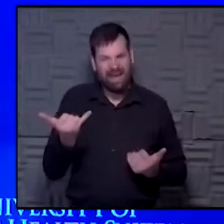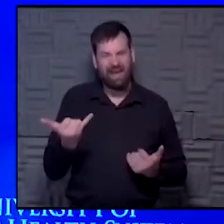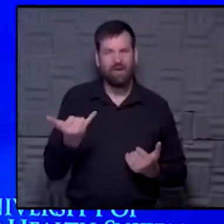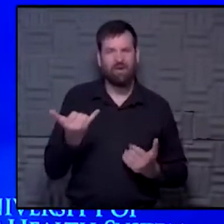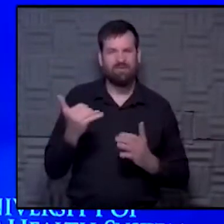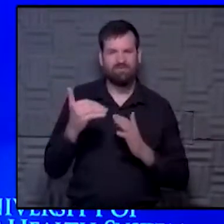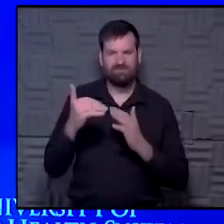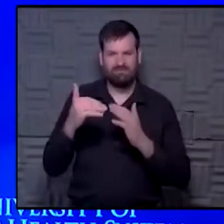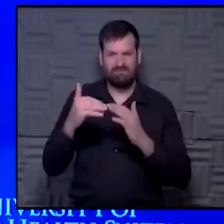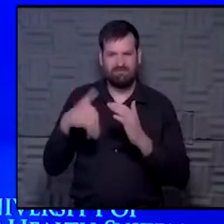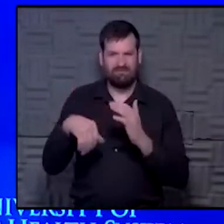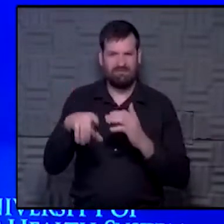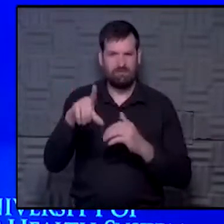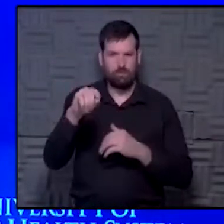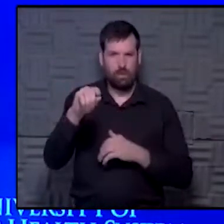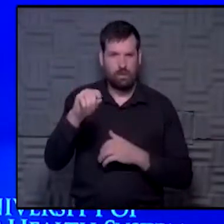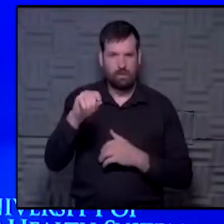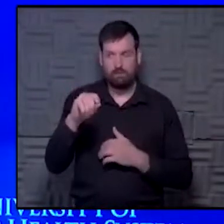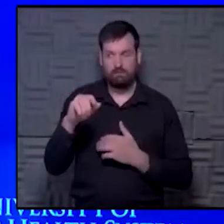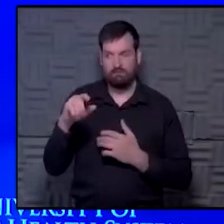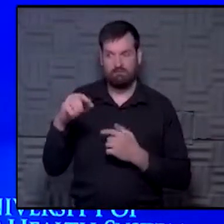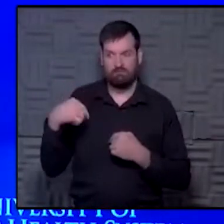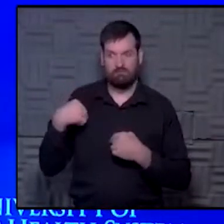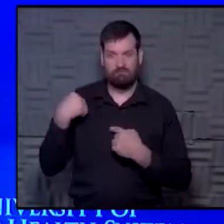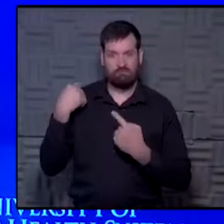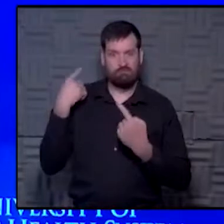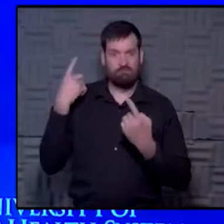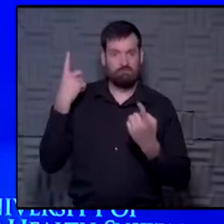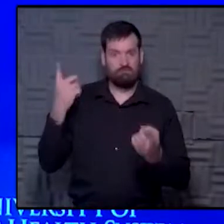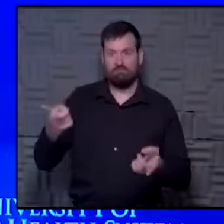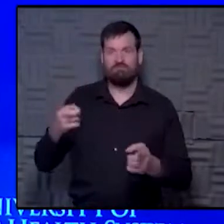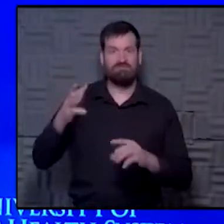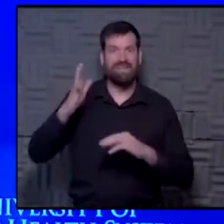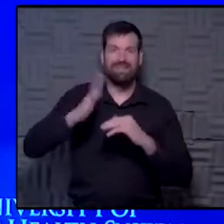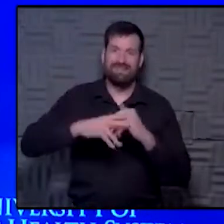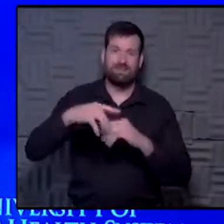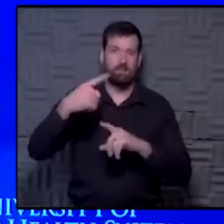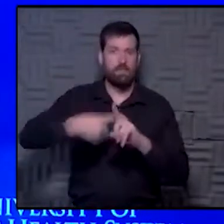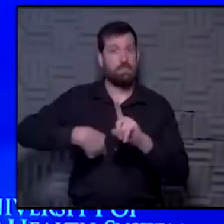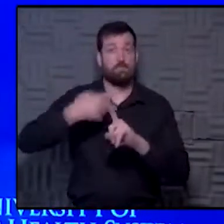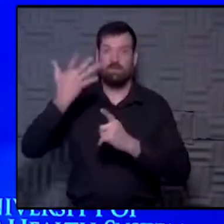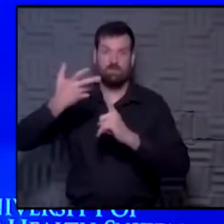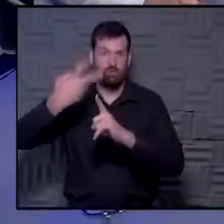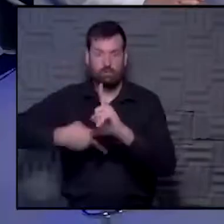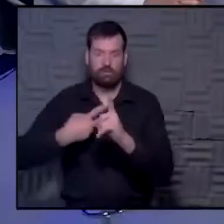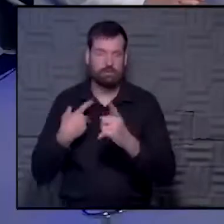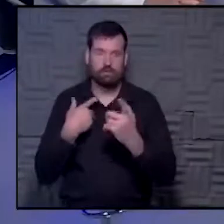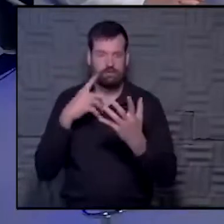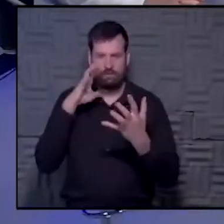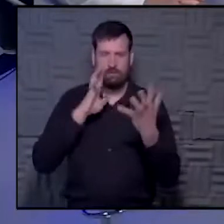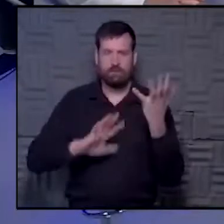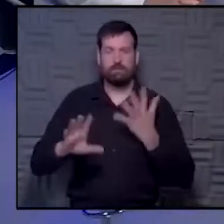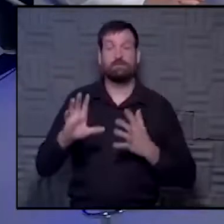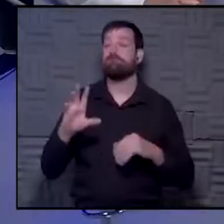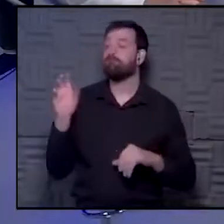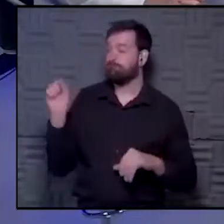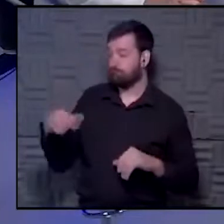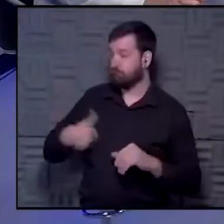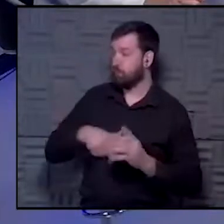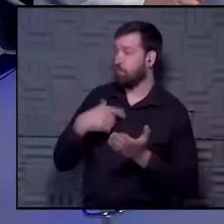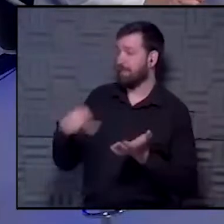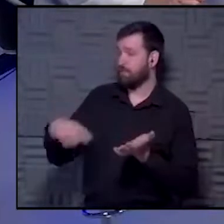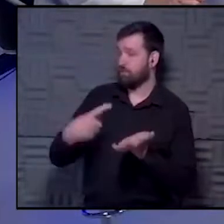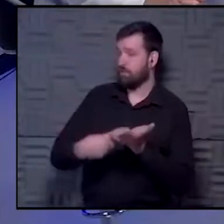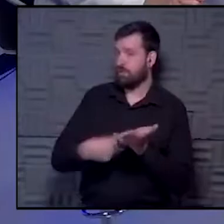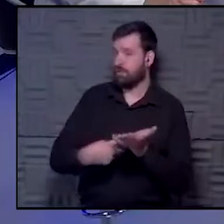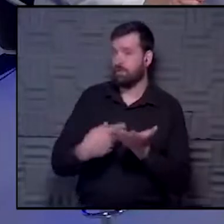have been talking about ten, or they're about for at least a month now, probably two. It all runs together. Yeah, I think what we need to talk about is what